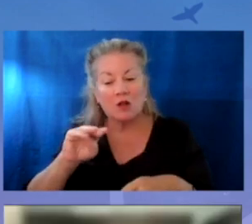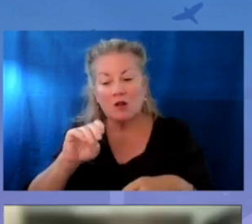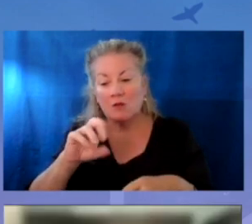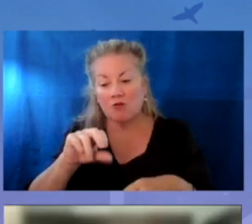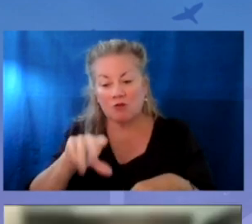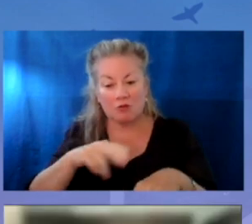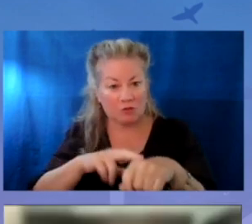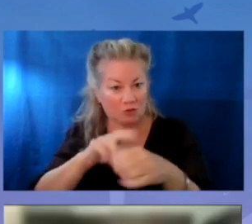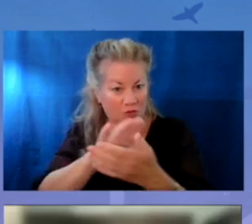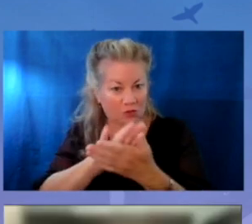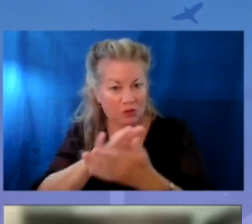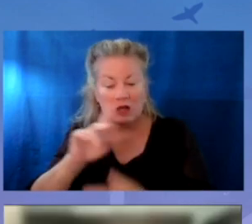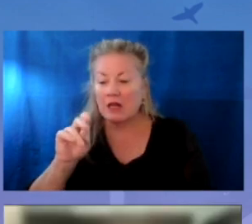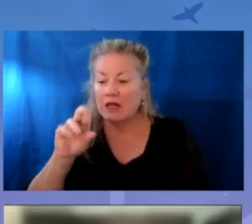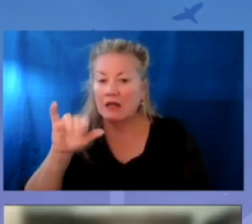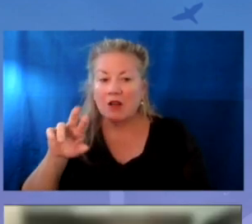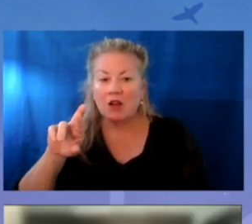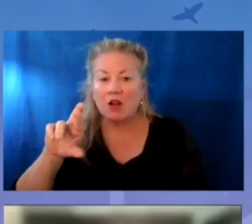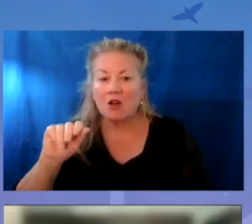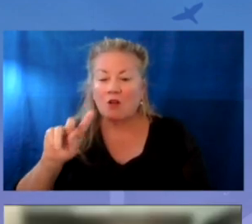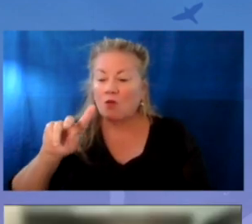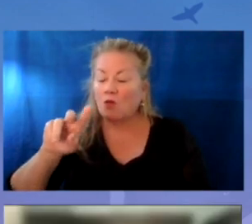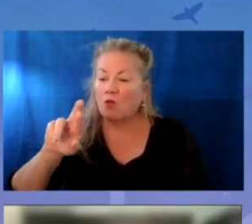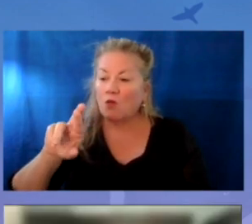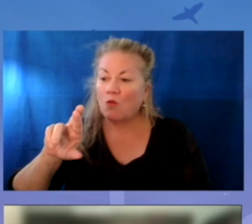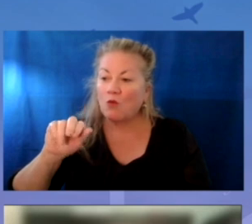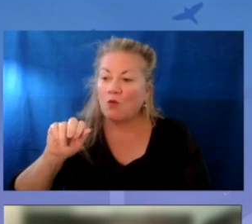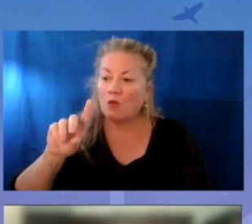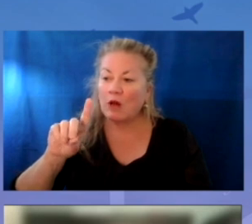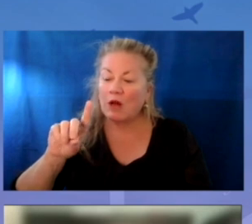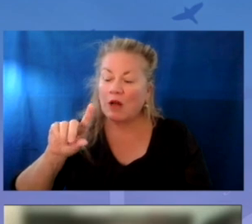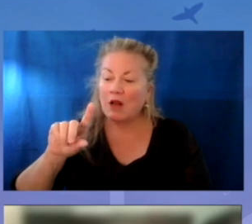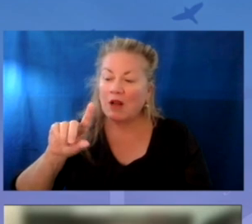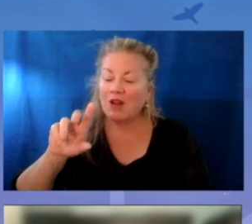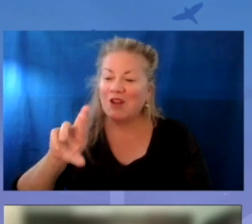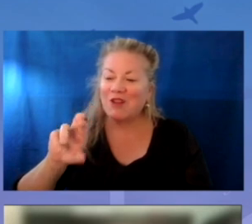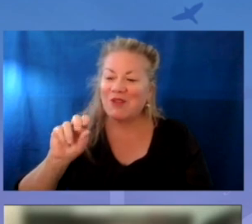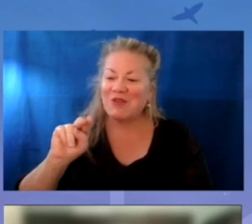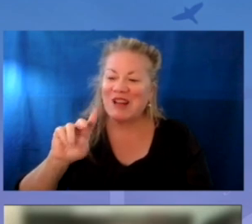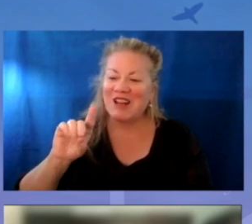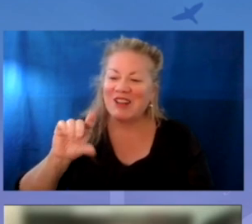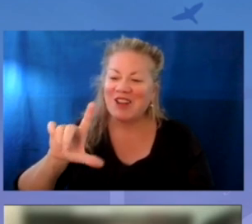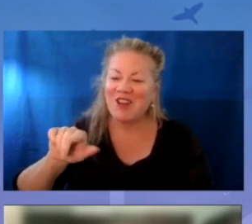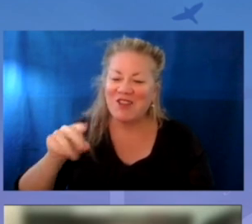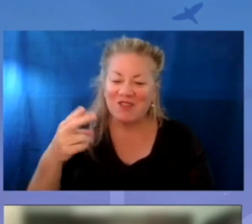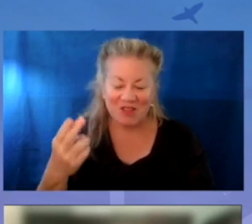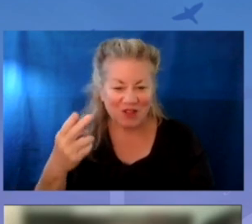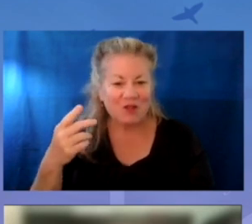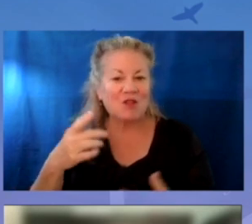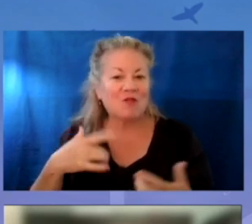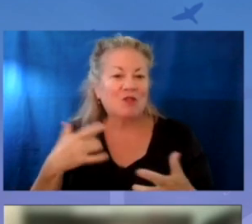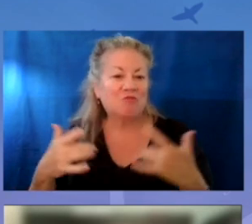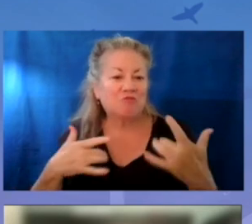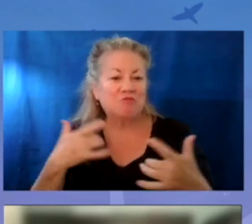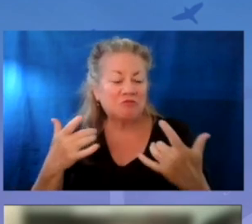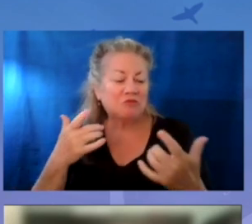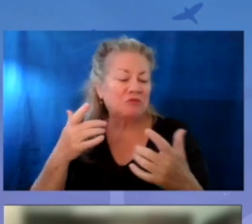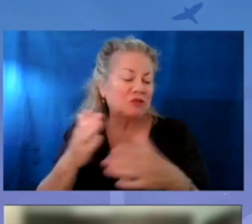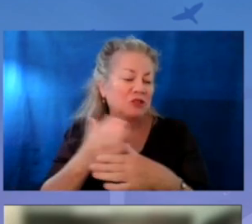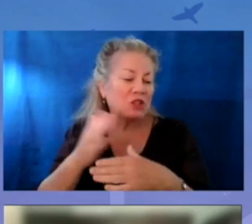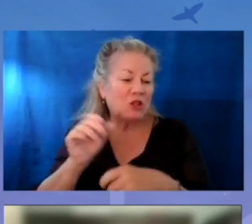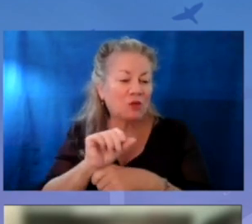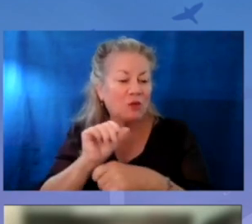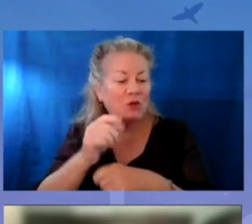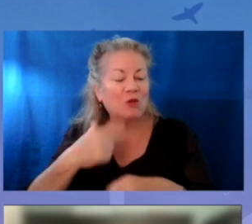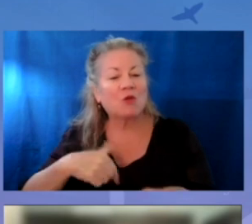And I'm Carrie Randolph. I'm a Chief Strategy Officer for Metro Nashville Public Schools, and we're excited to share with you some